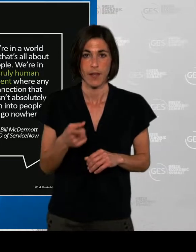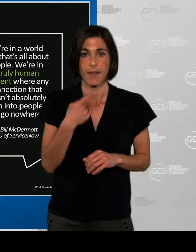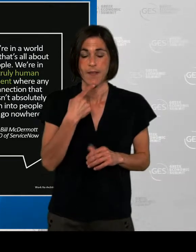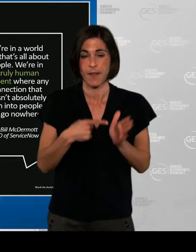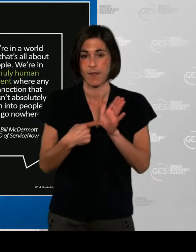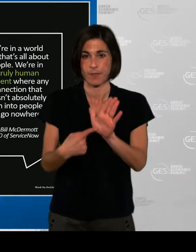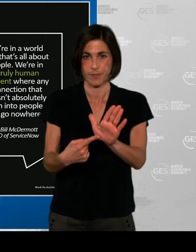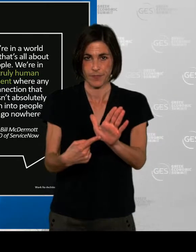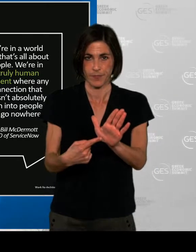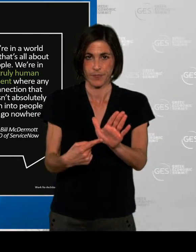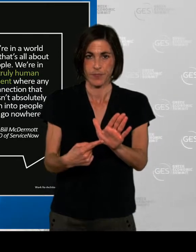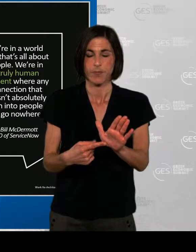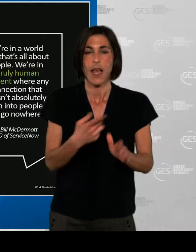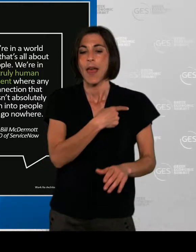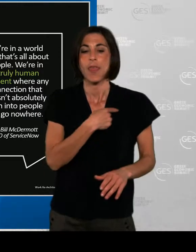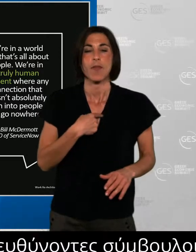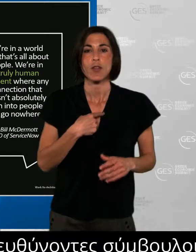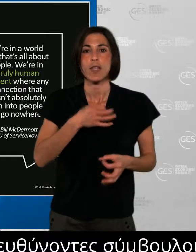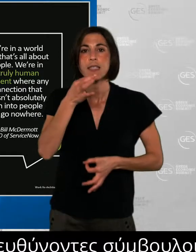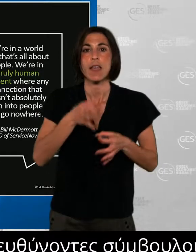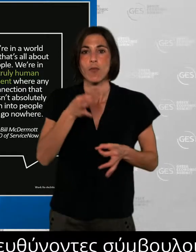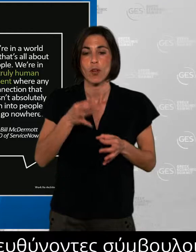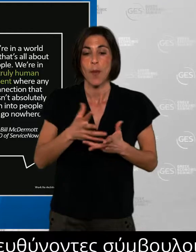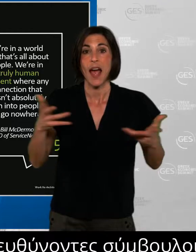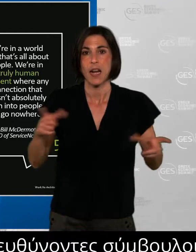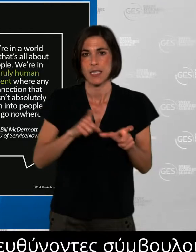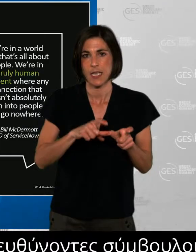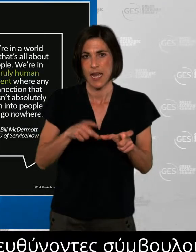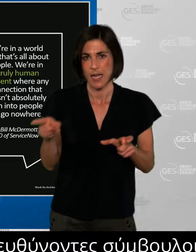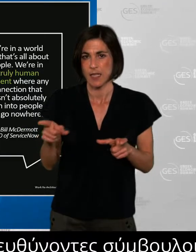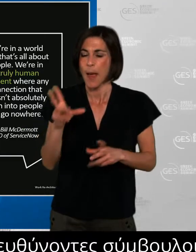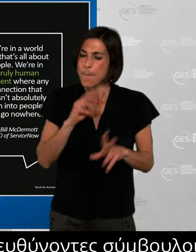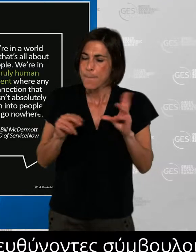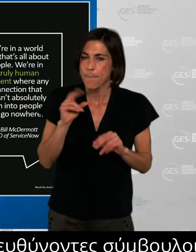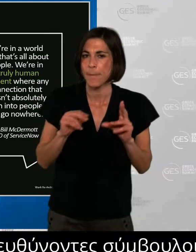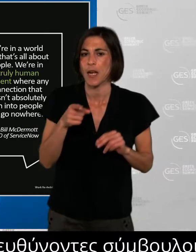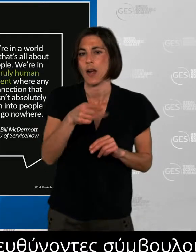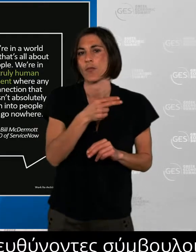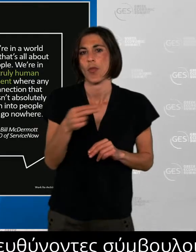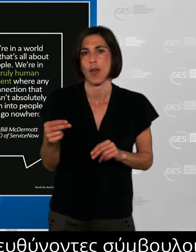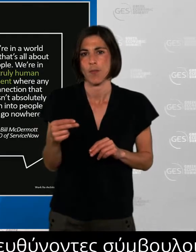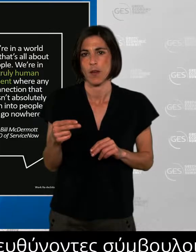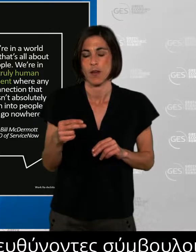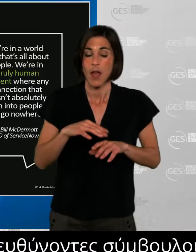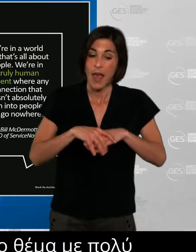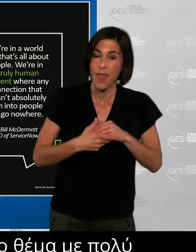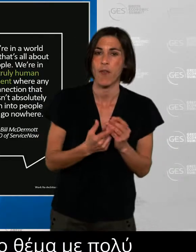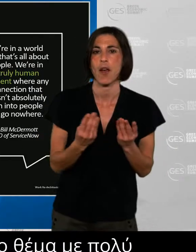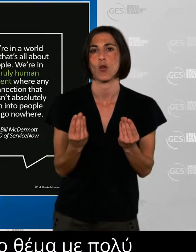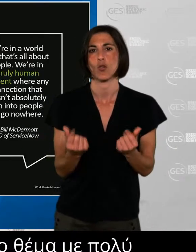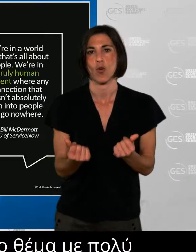organizations are now talking about this in interesting ways. The way in which the great resignation,